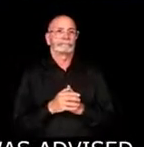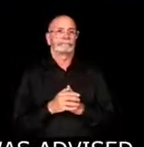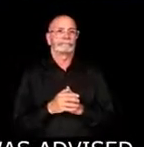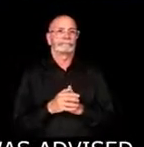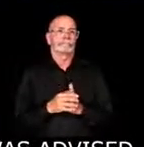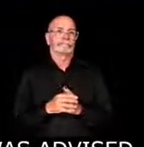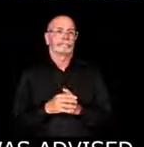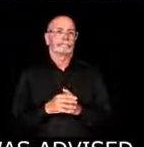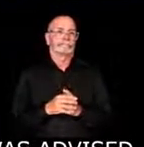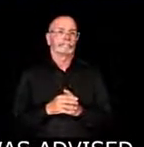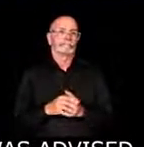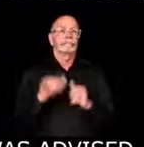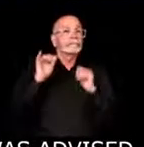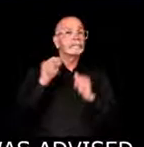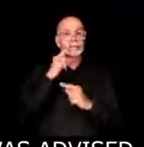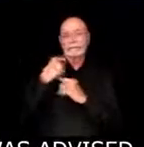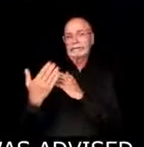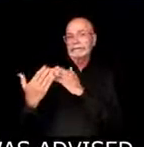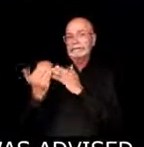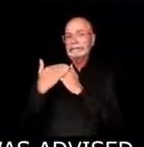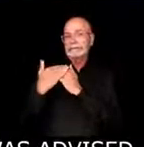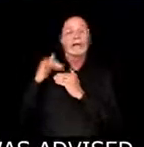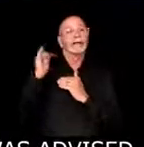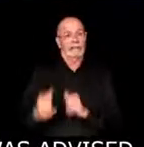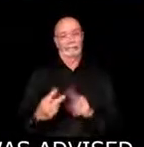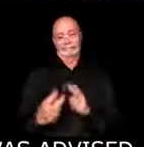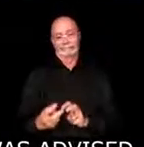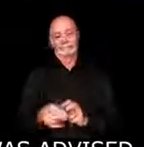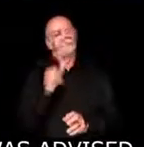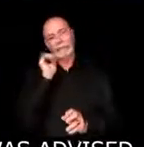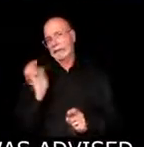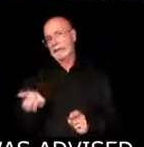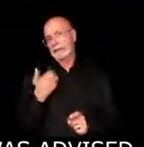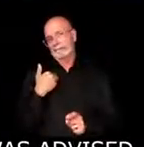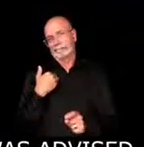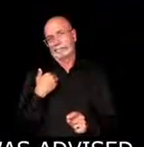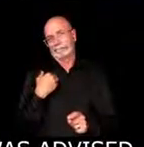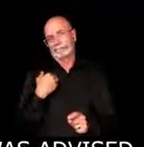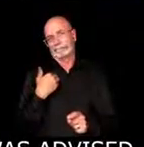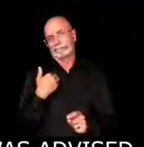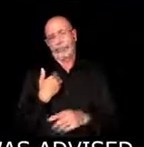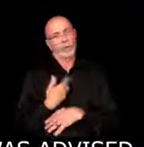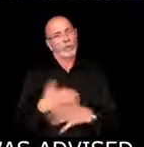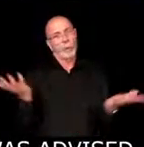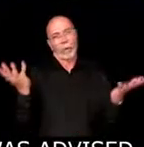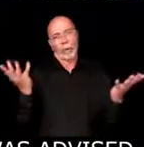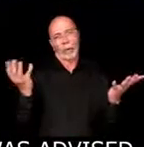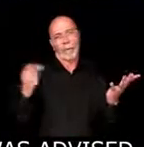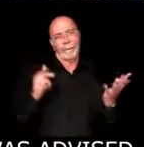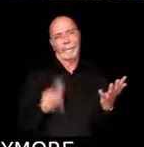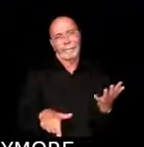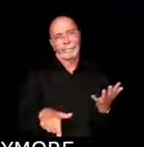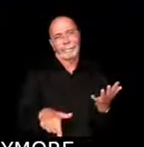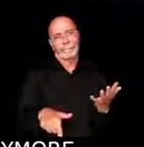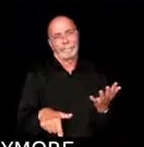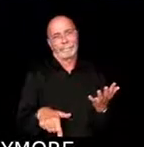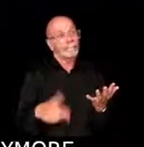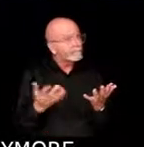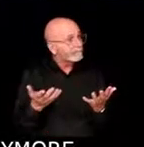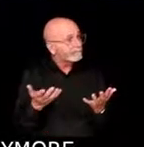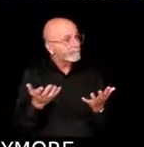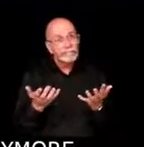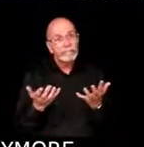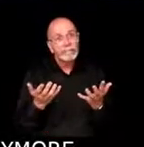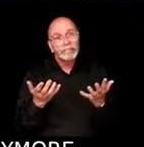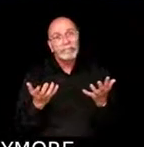recording, uh, doesn't exist anymore. Anymore. Uh, and do have any information that